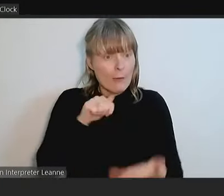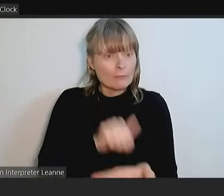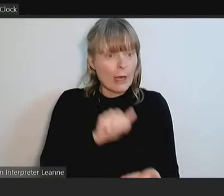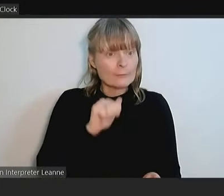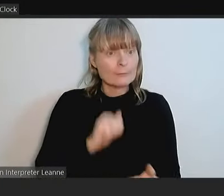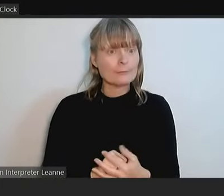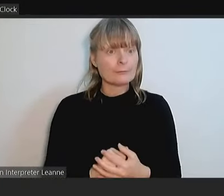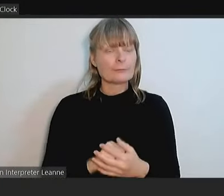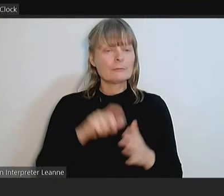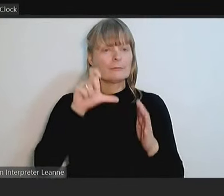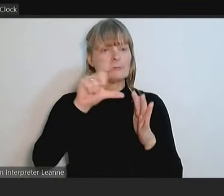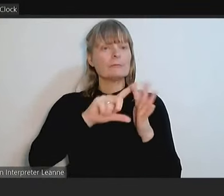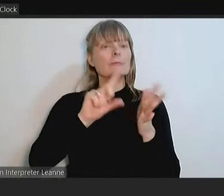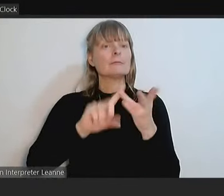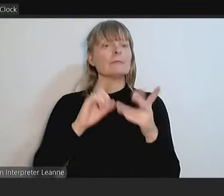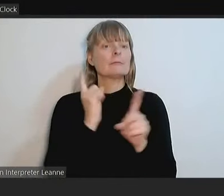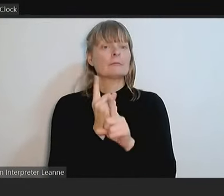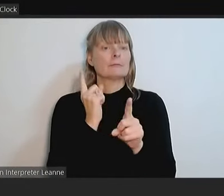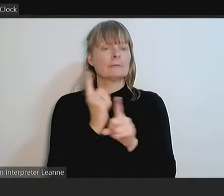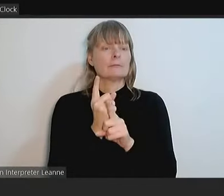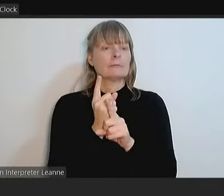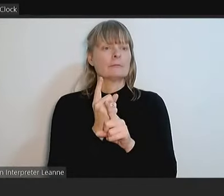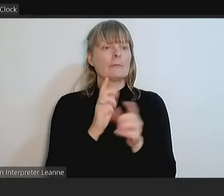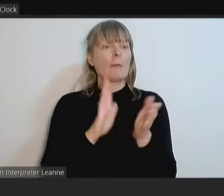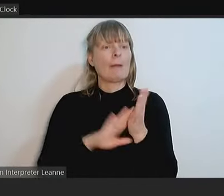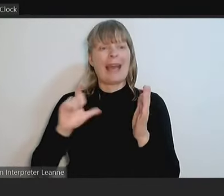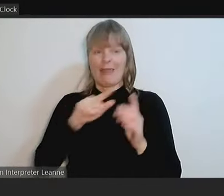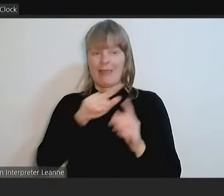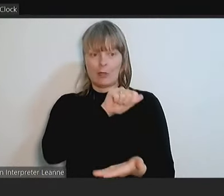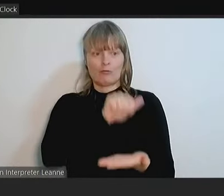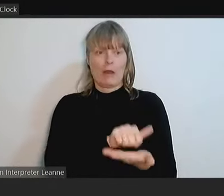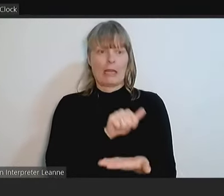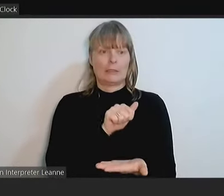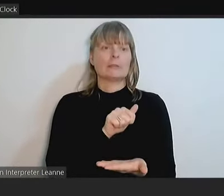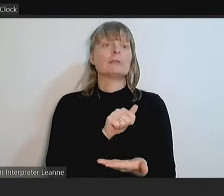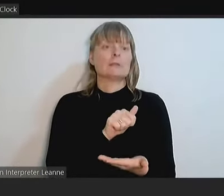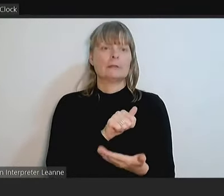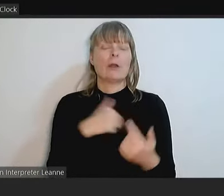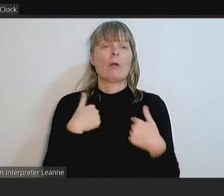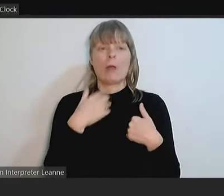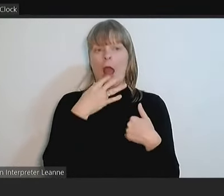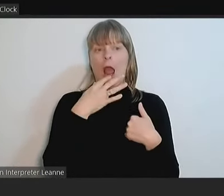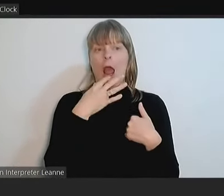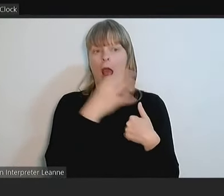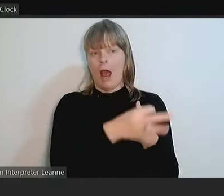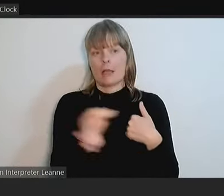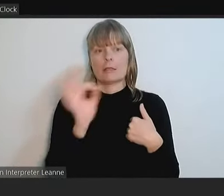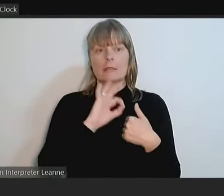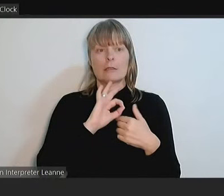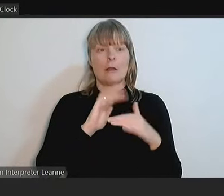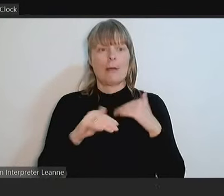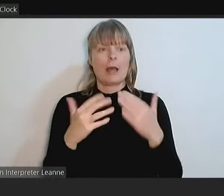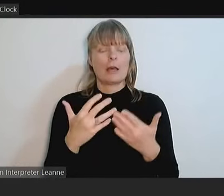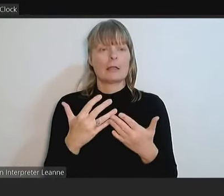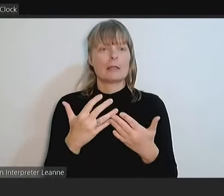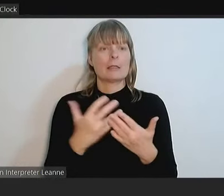Through you, Mayor, Councillor McCarthy is correct. We were asked about safety. We didn't talk about amenity and access. But